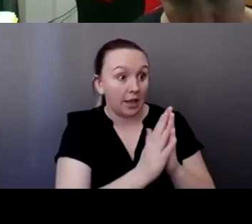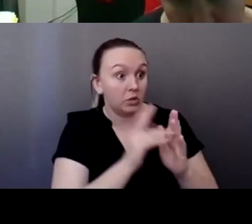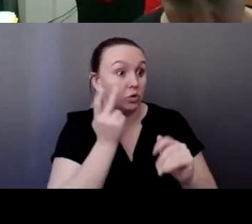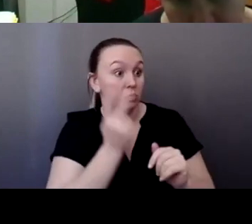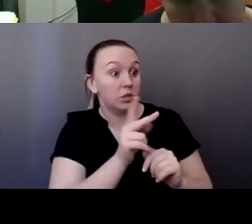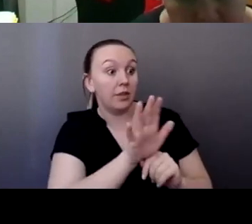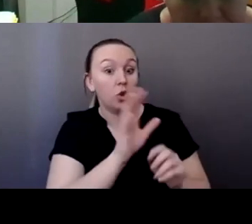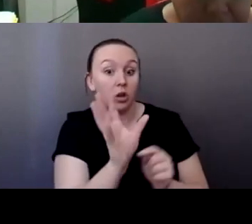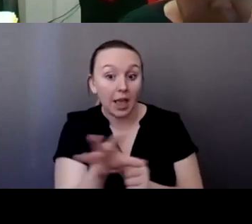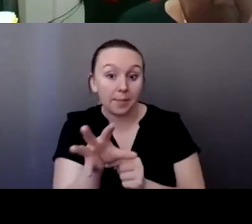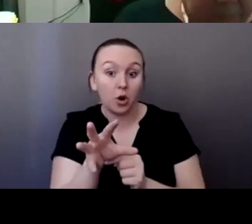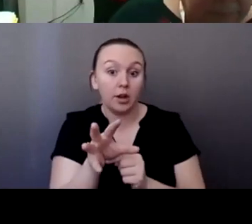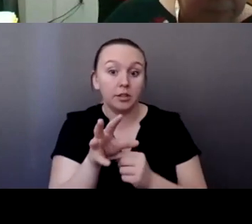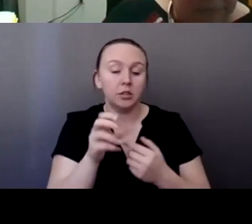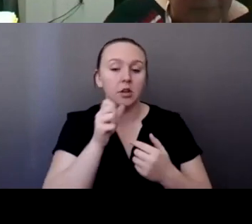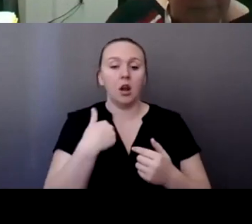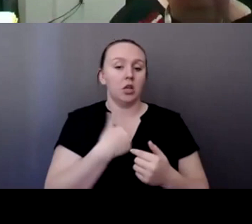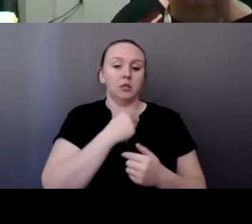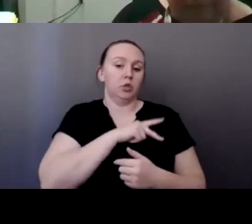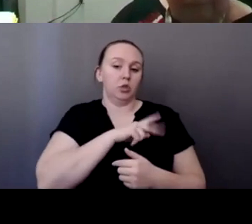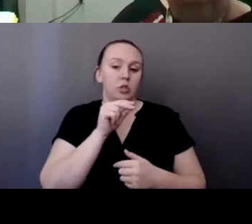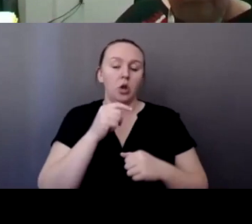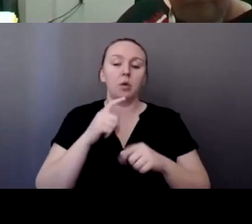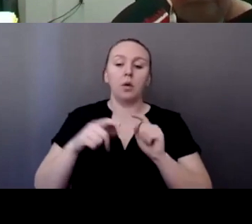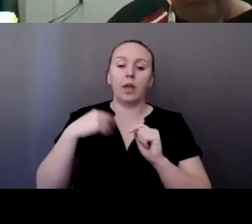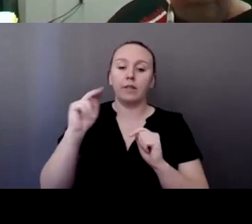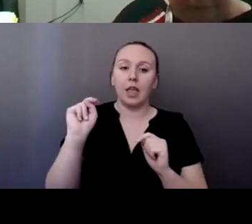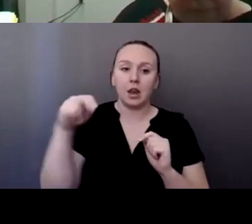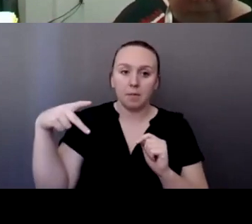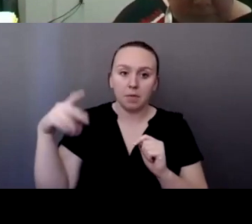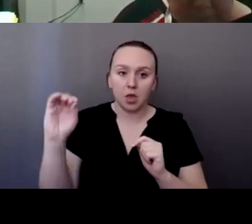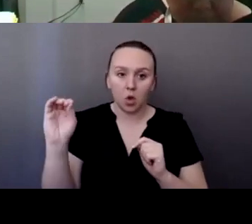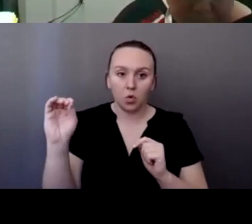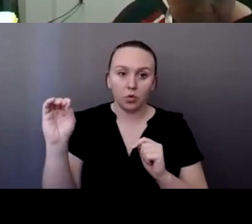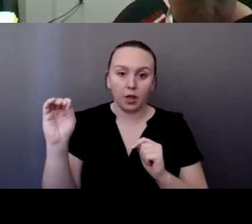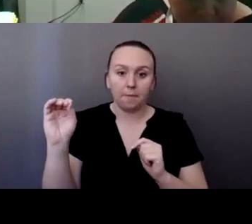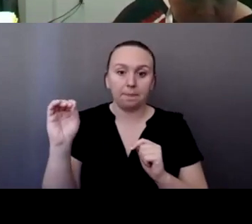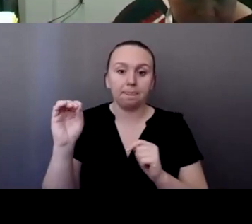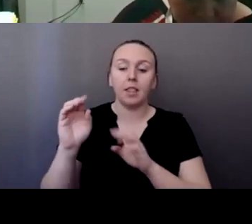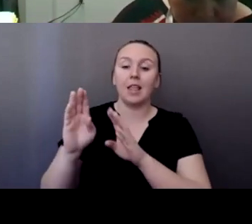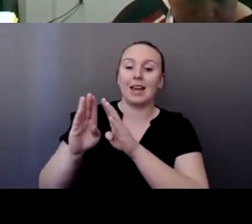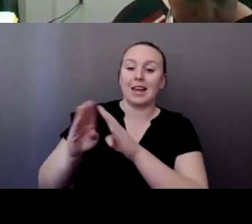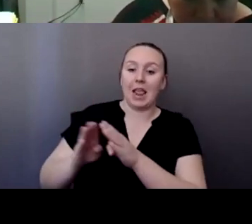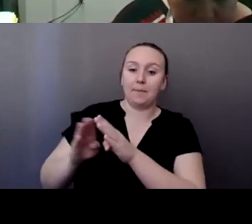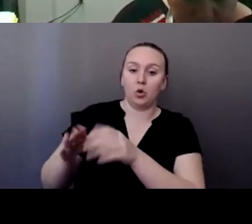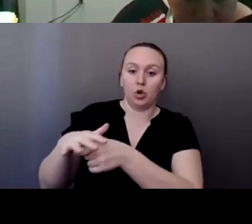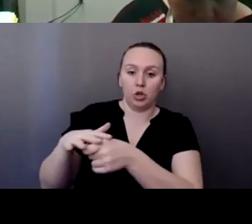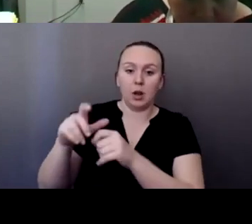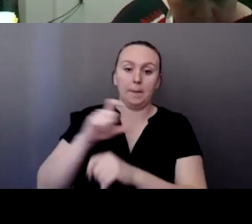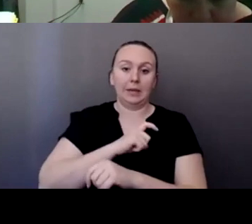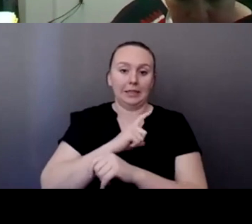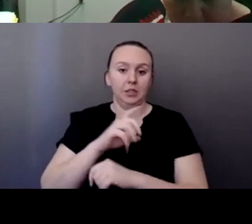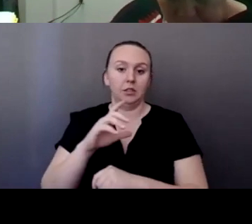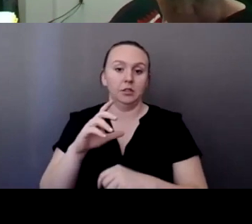cameras, not us personally, but we have a NPO, um, our neighborhood police officer. He actually goes to